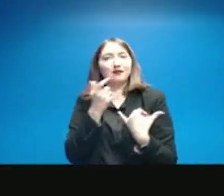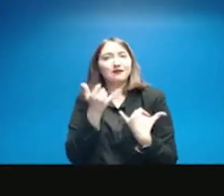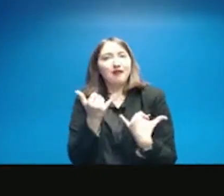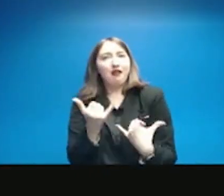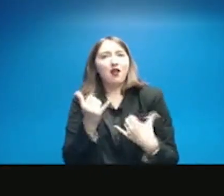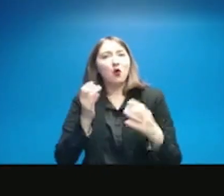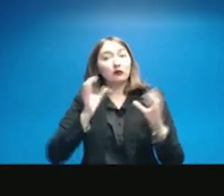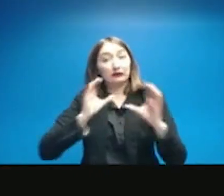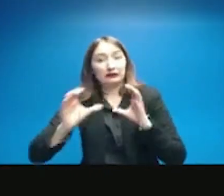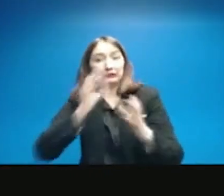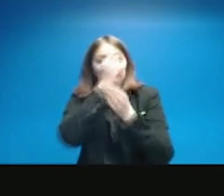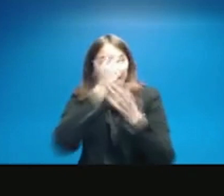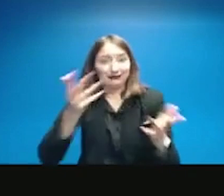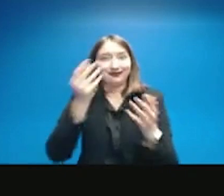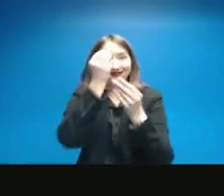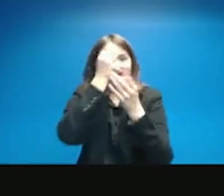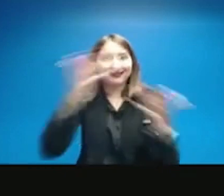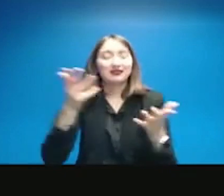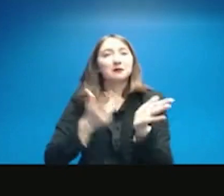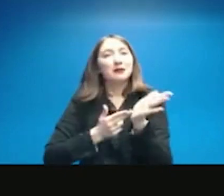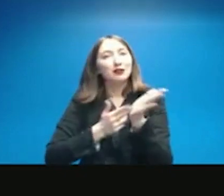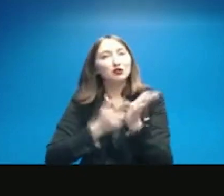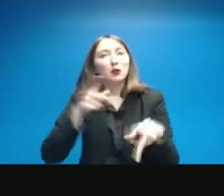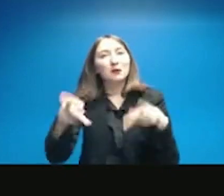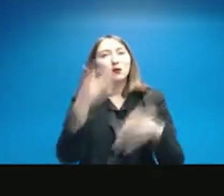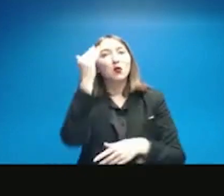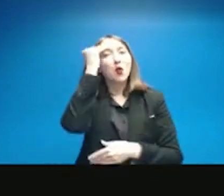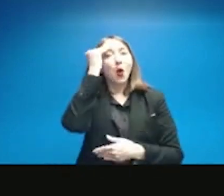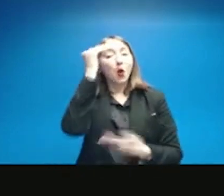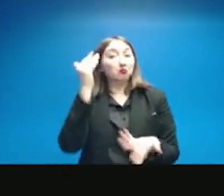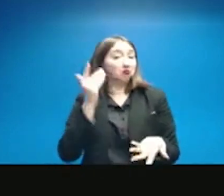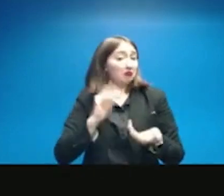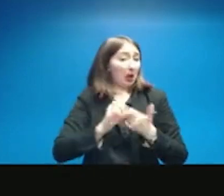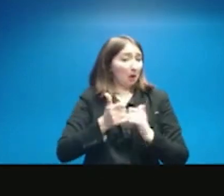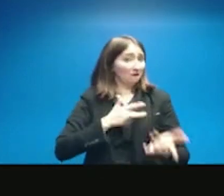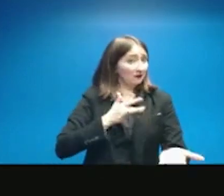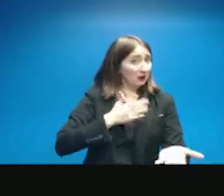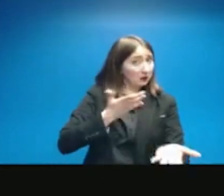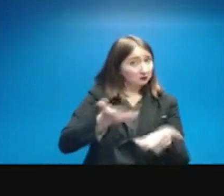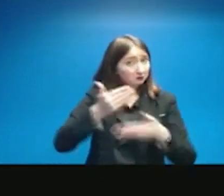find these things and all of those assets? And so far, how do you feel that has been going?